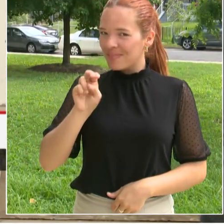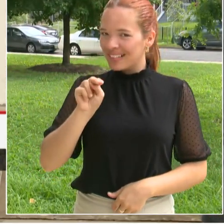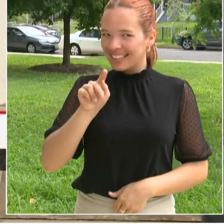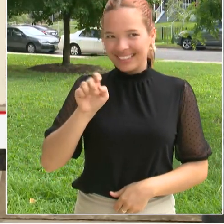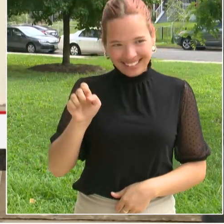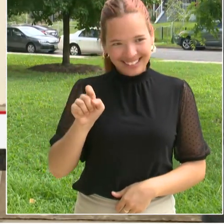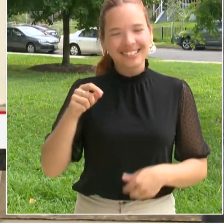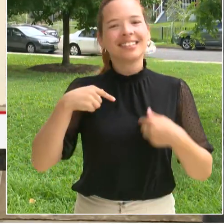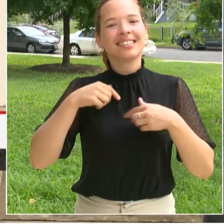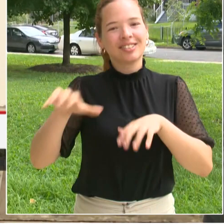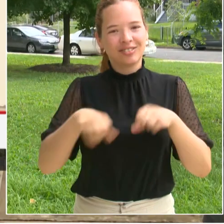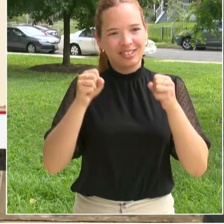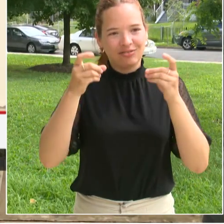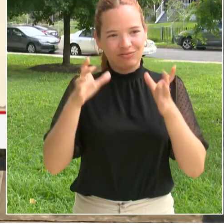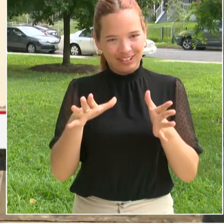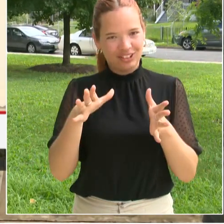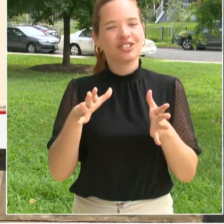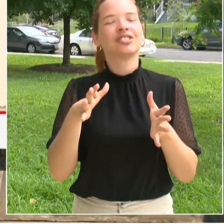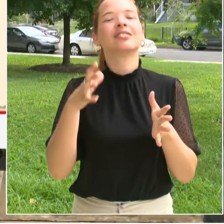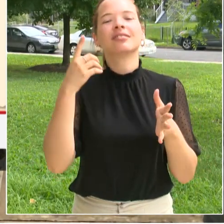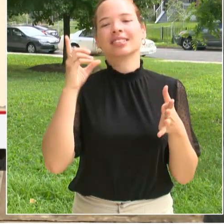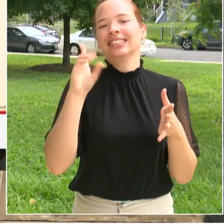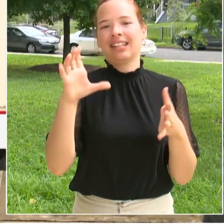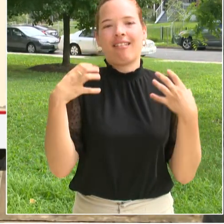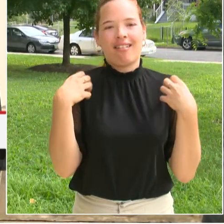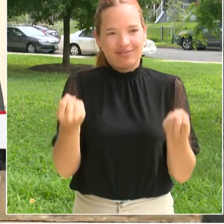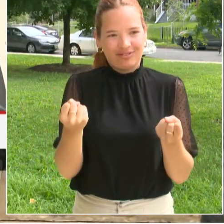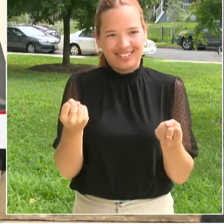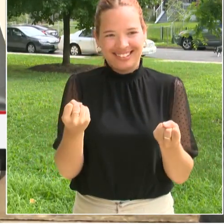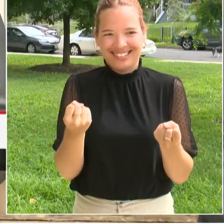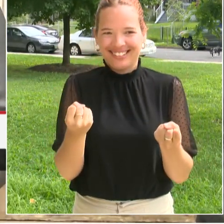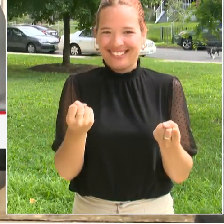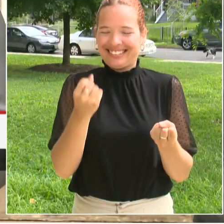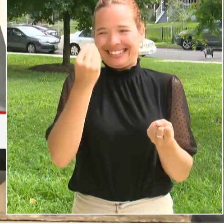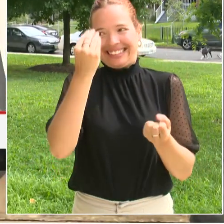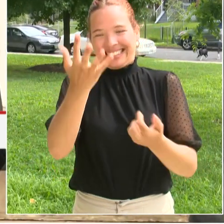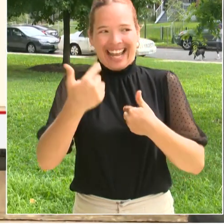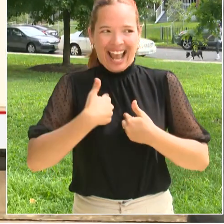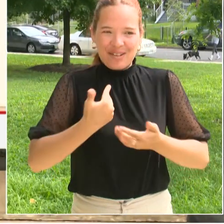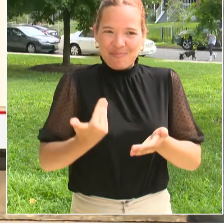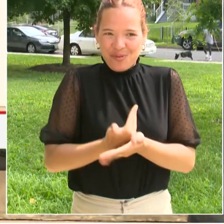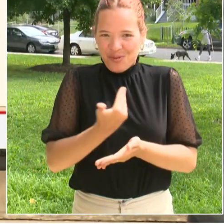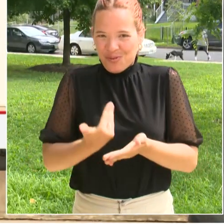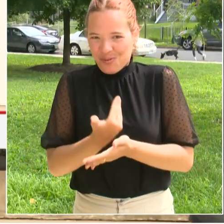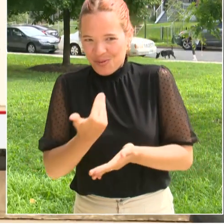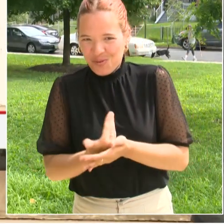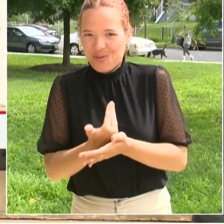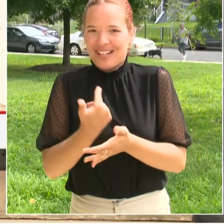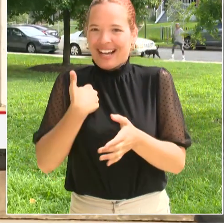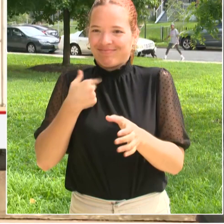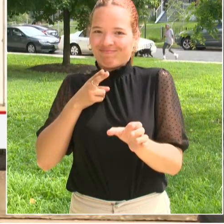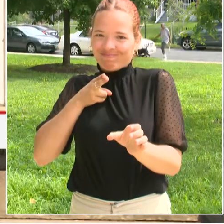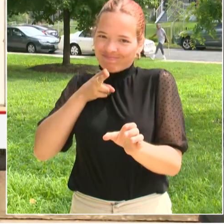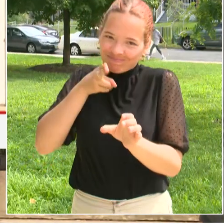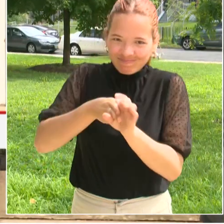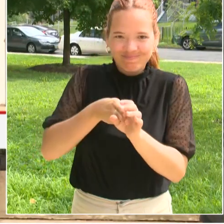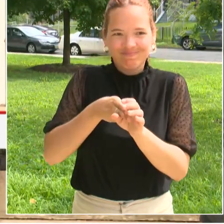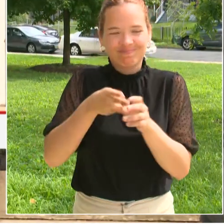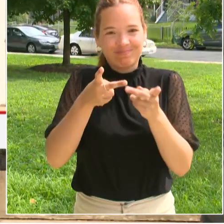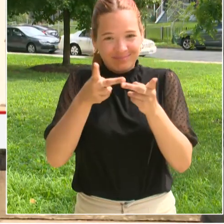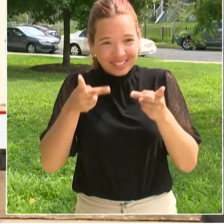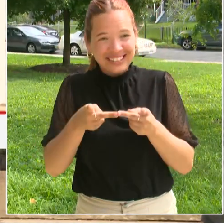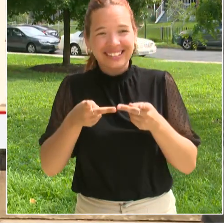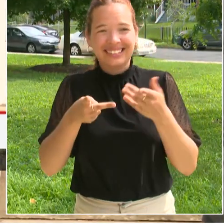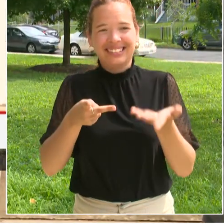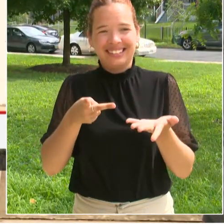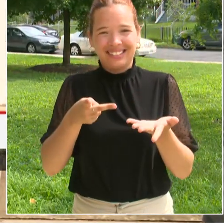don't know me, you have good reason. I am new to the department and I am most recently coming from San Francisco Department of Public Health, where I